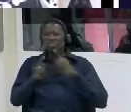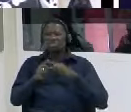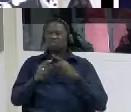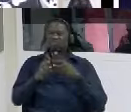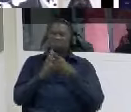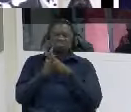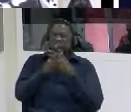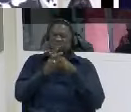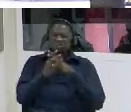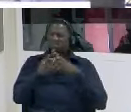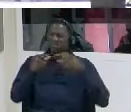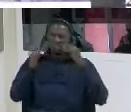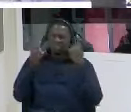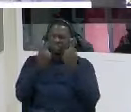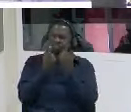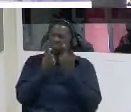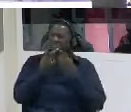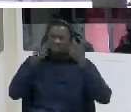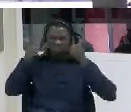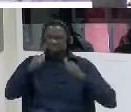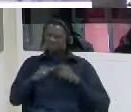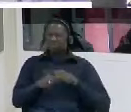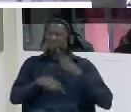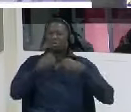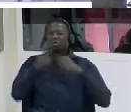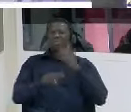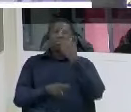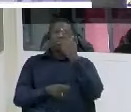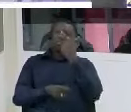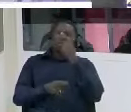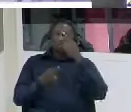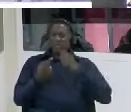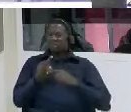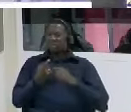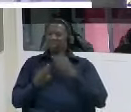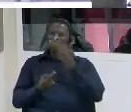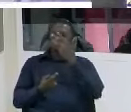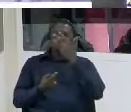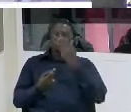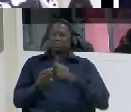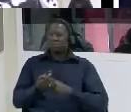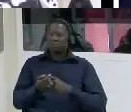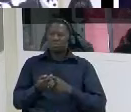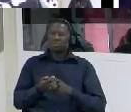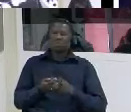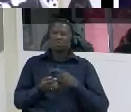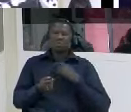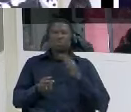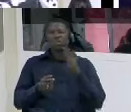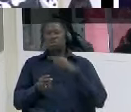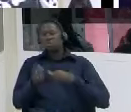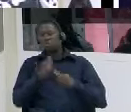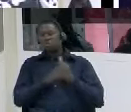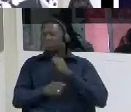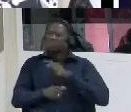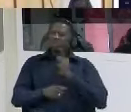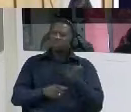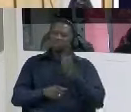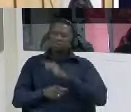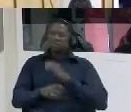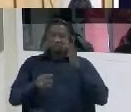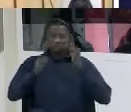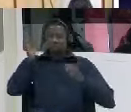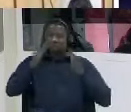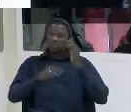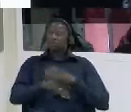months we have been going coming going coming to court until the last day when no during